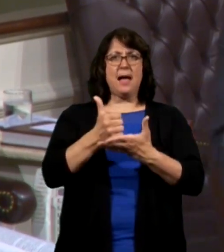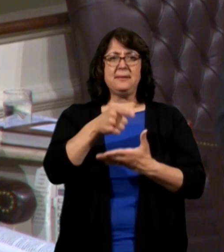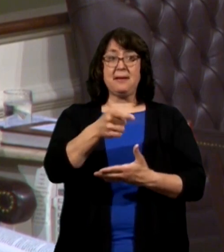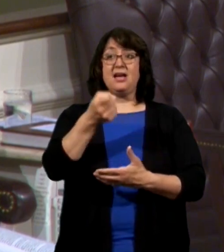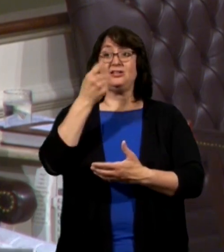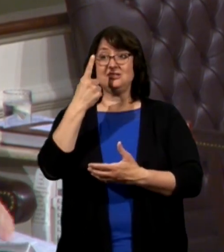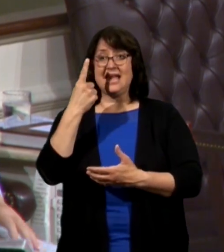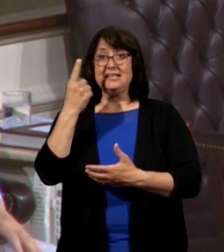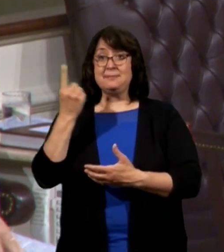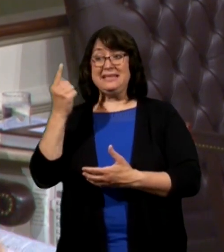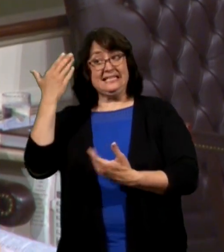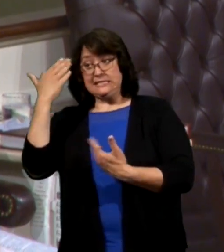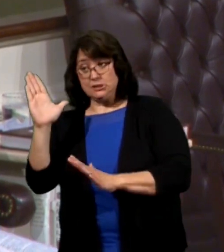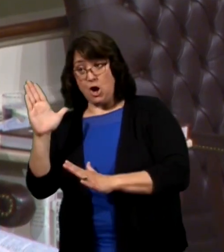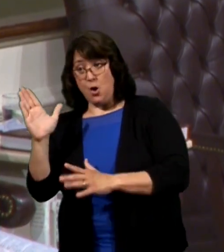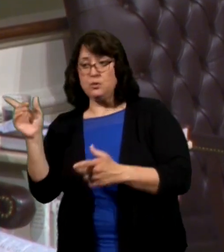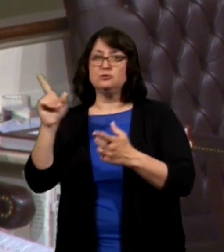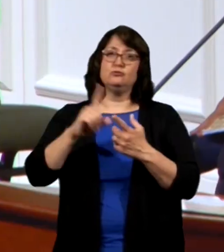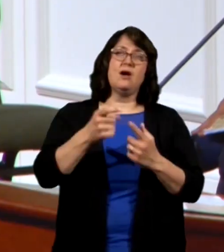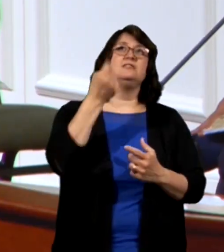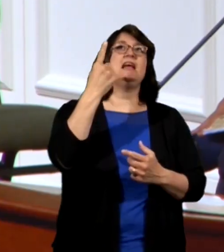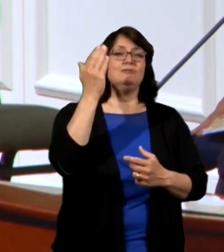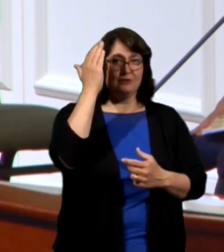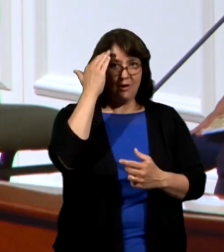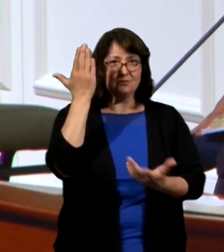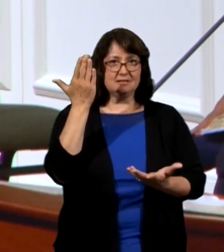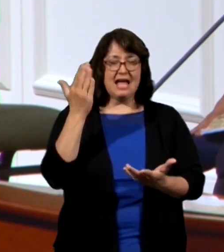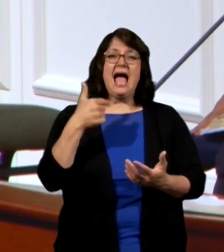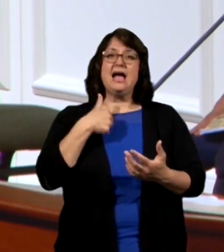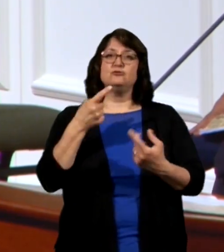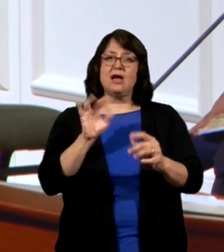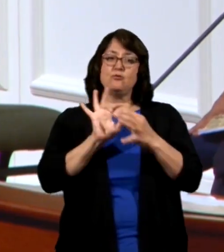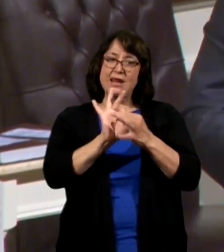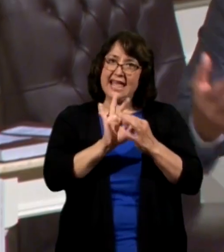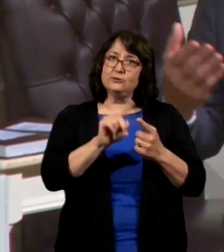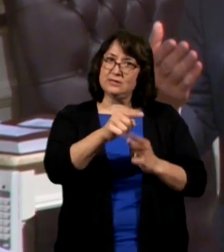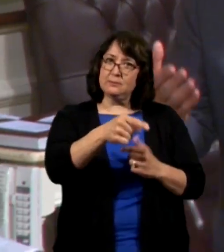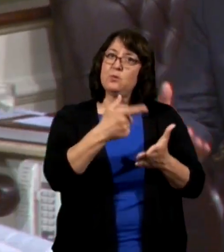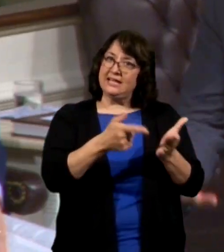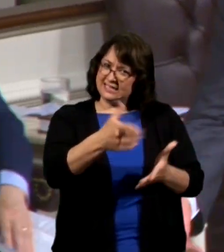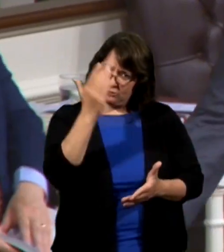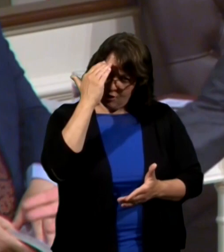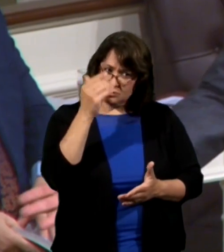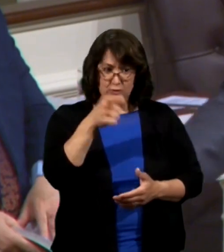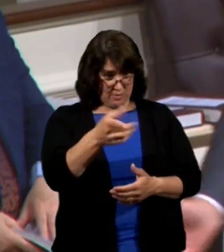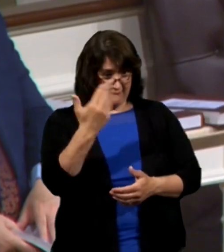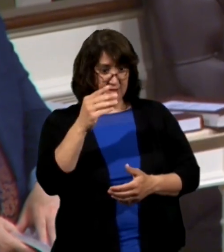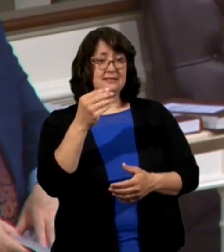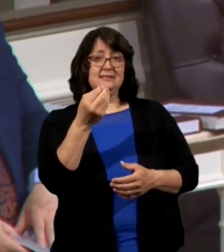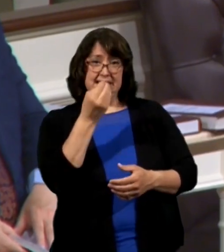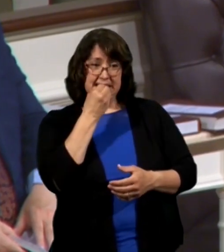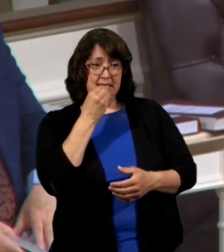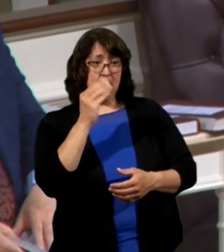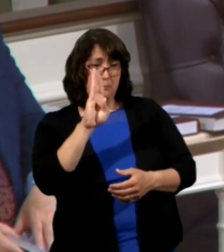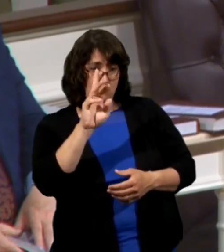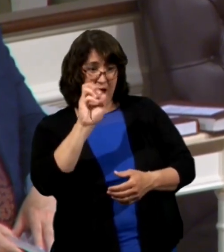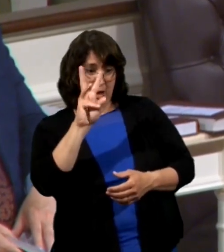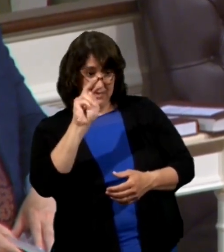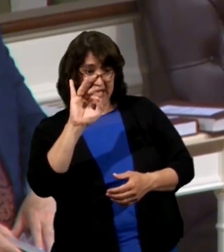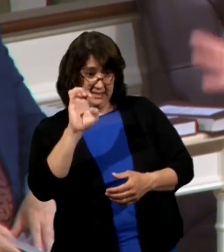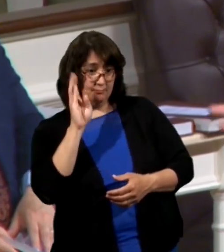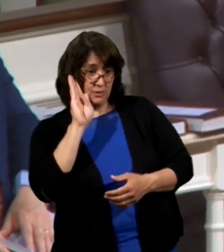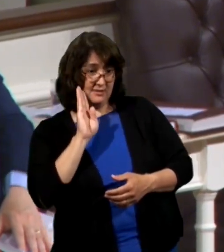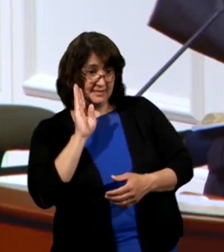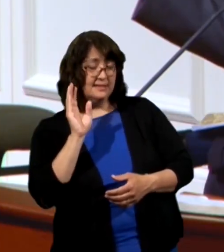the unknown into the known? I try to relate to him with what he does know. Have you ever tasted a brownie? Well, yes, okay.